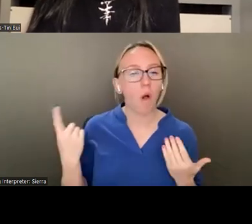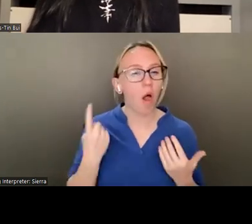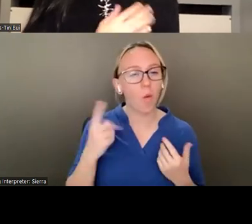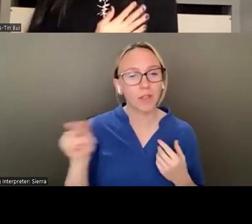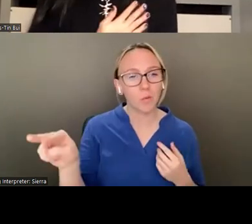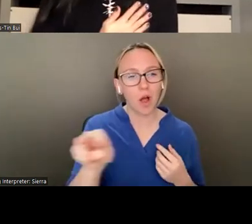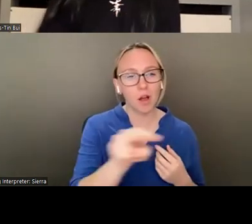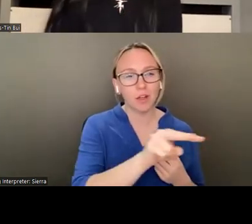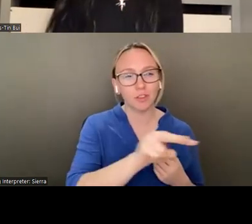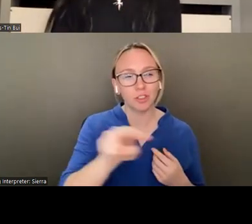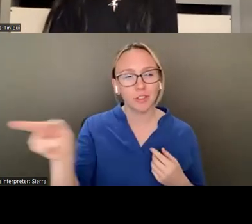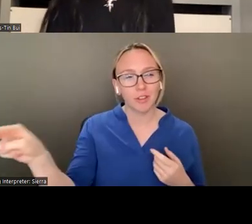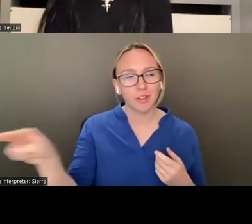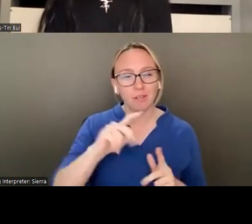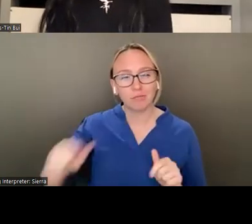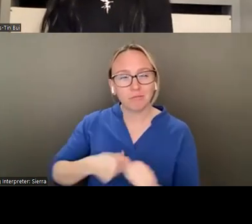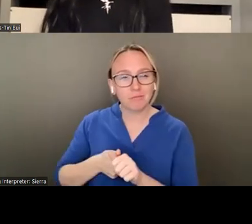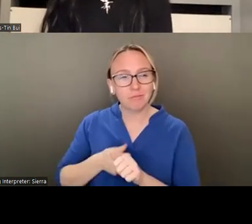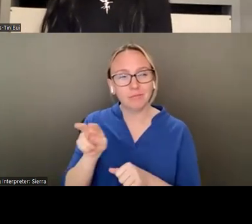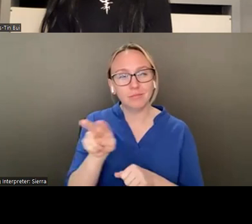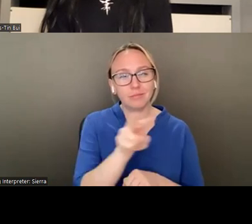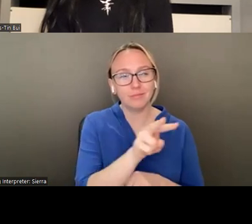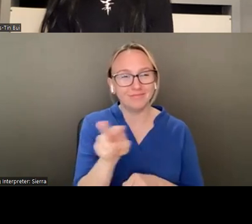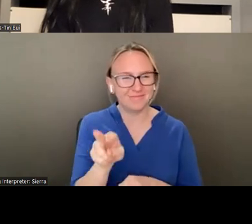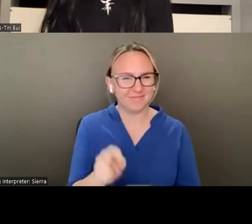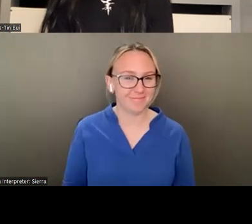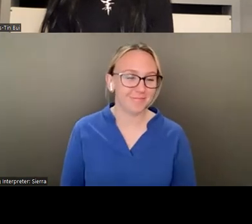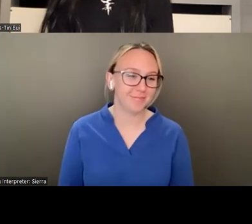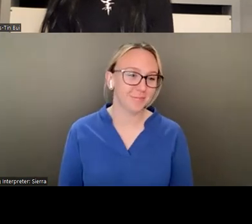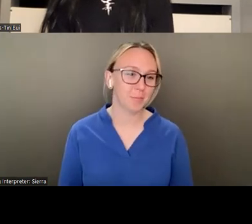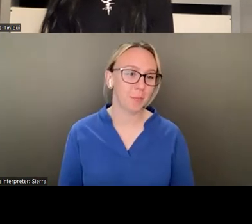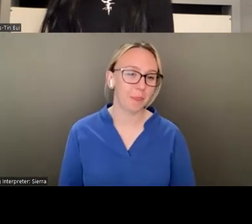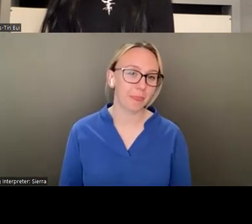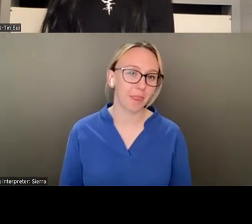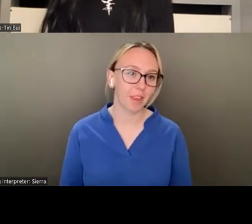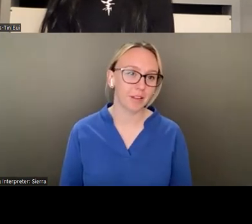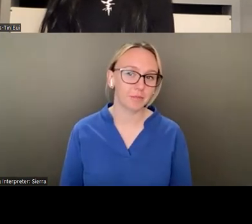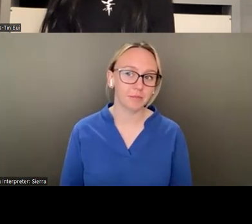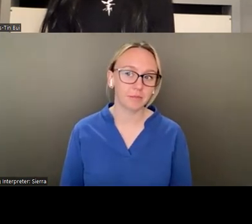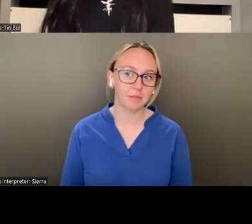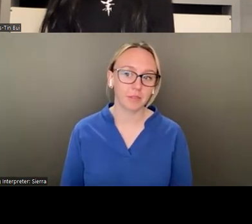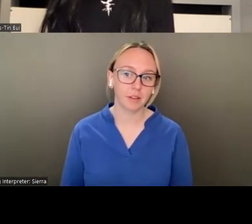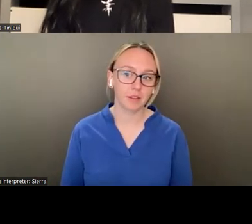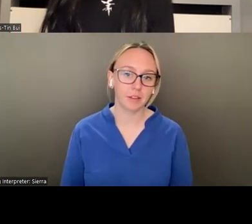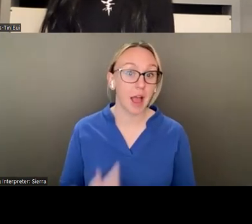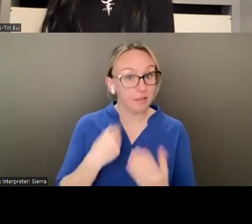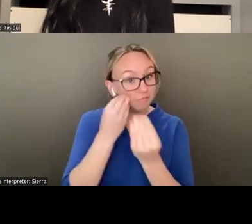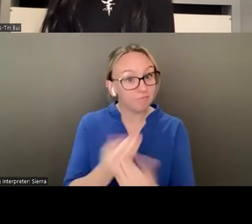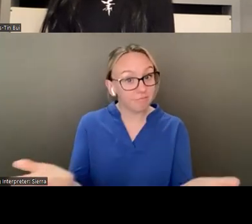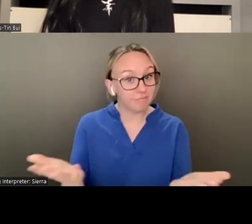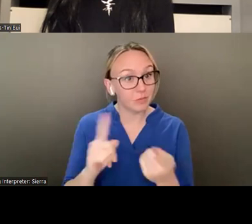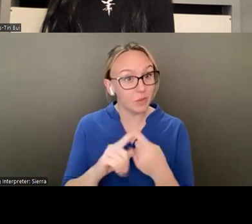from the shadows. Hi. Hi. I've let our amazing audience tonight,